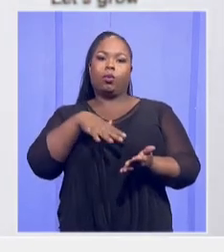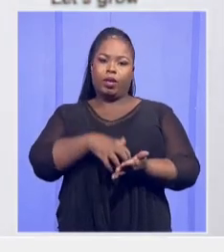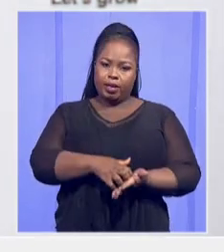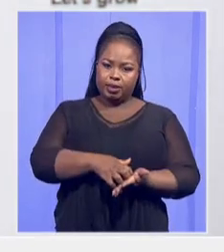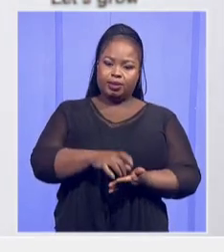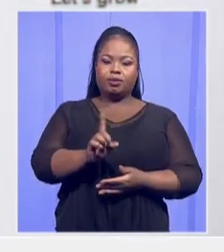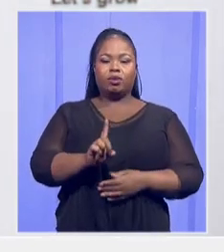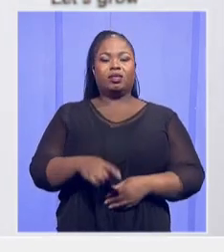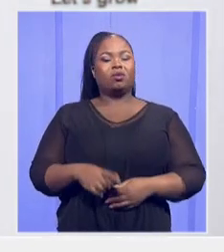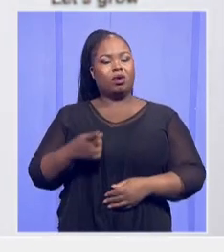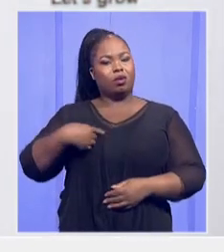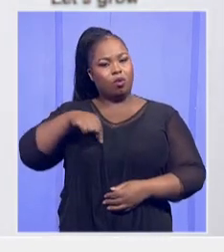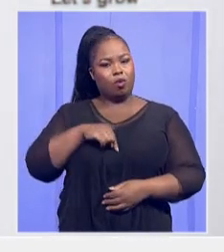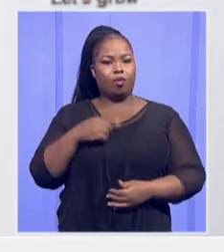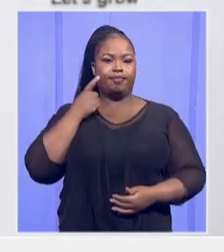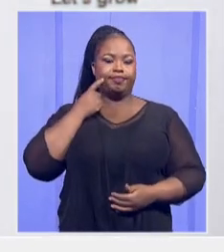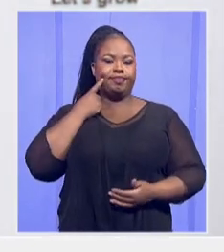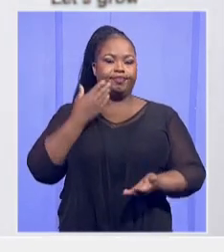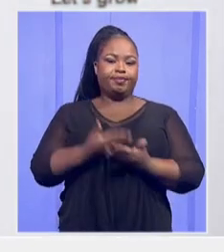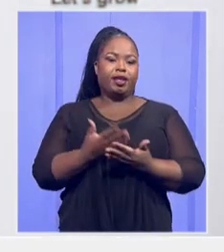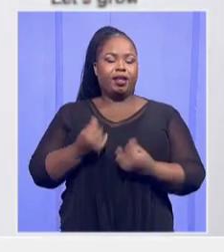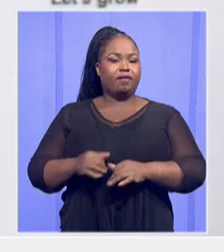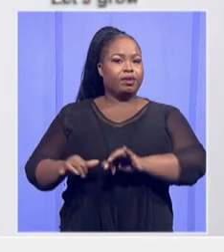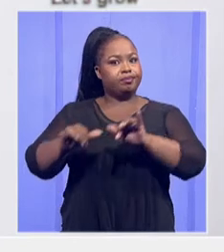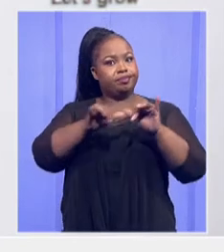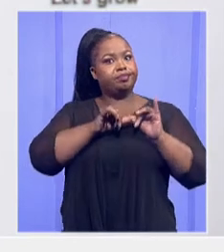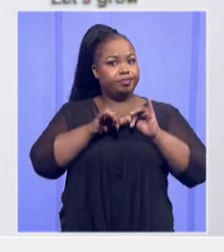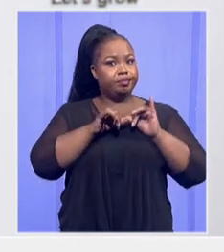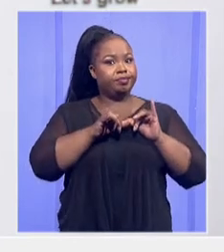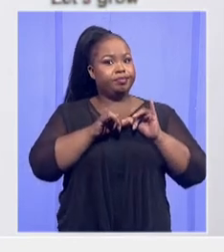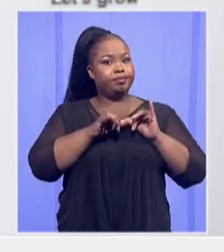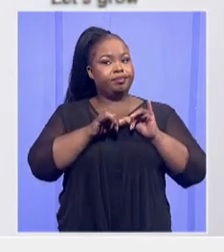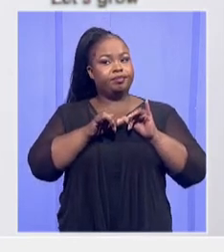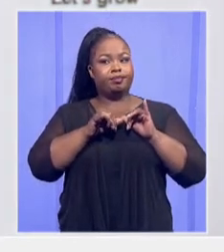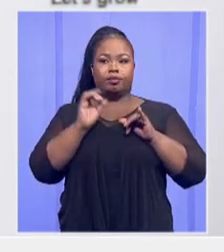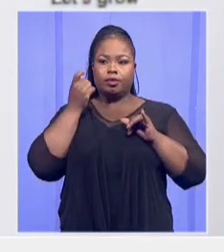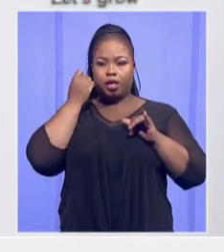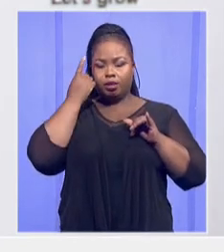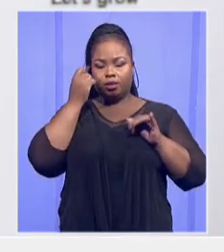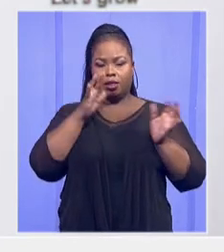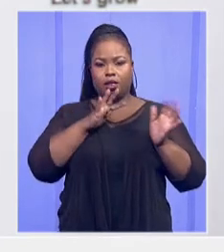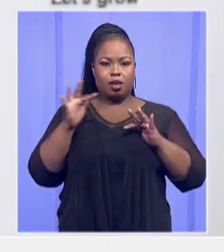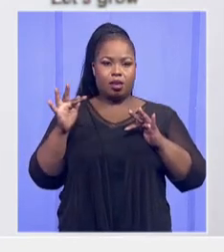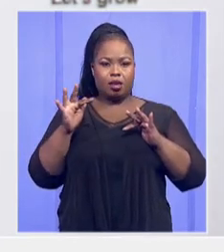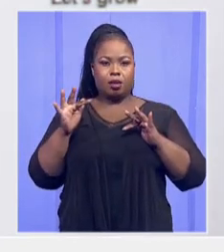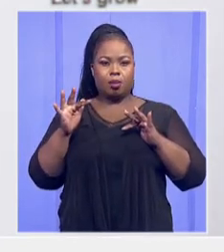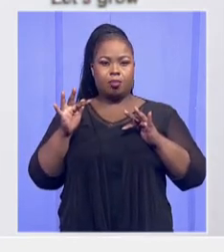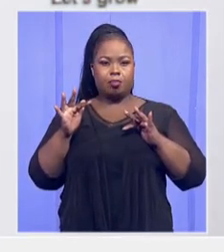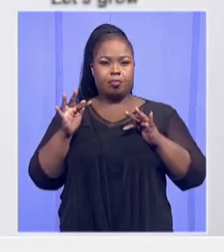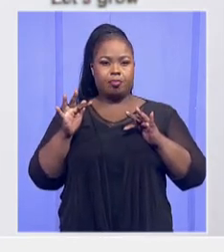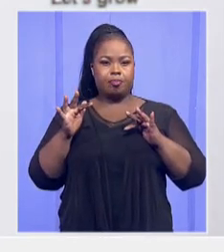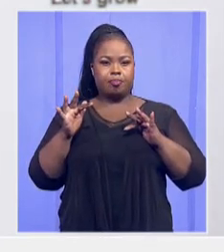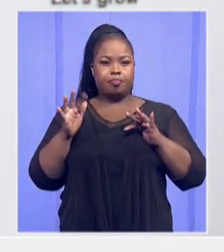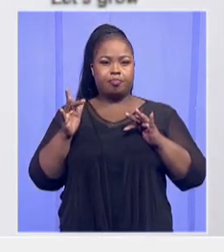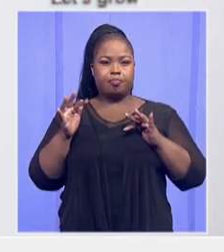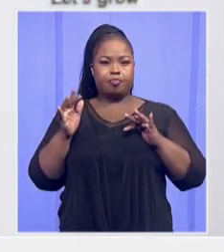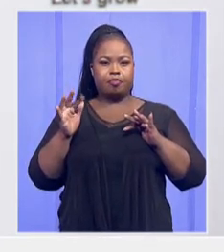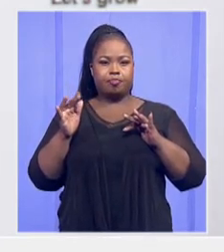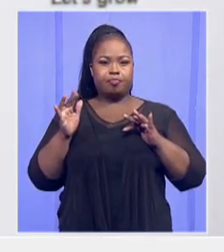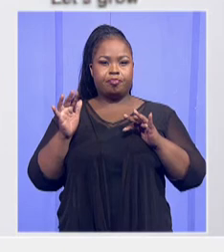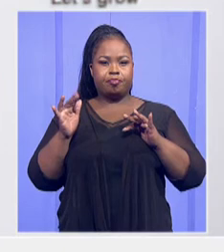so that everybody really has a standardized or a common understanding of what our